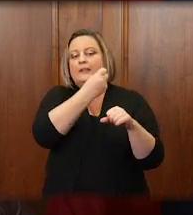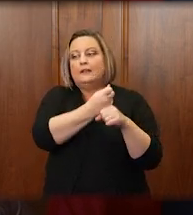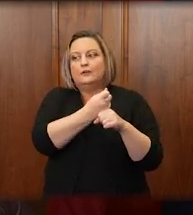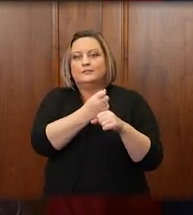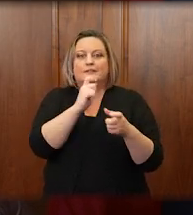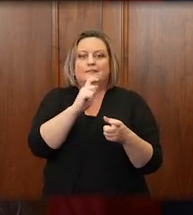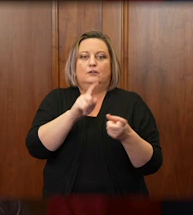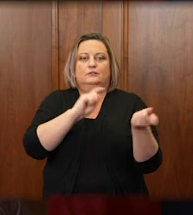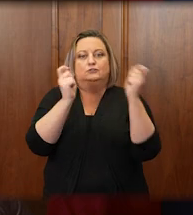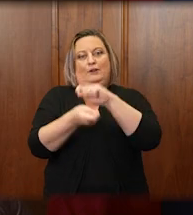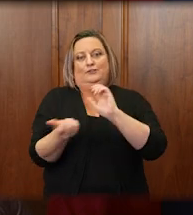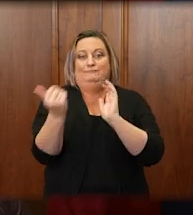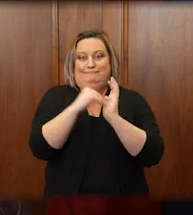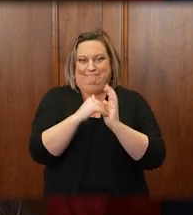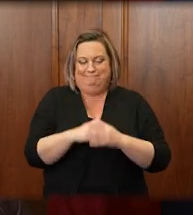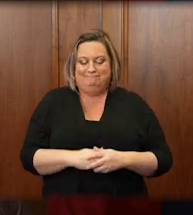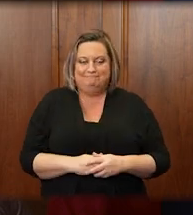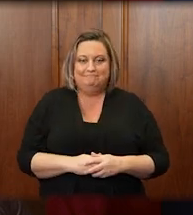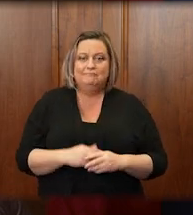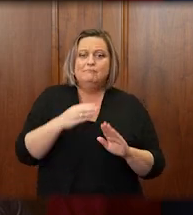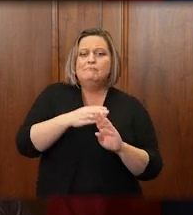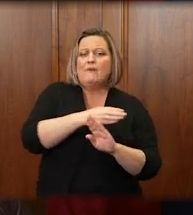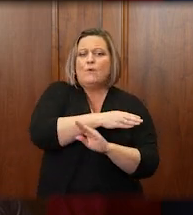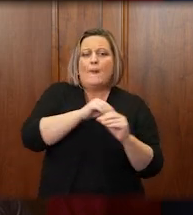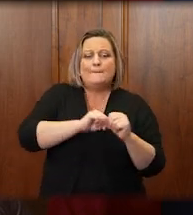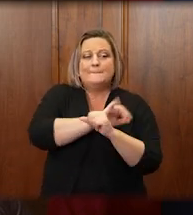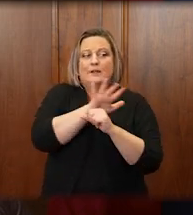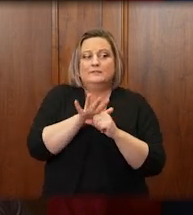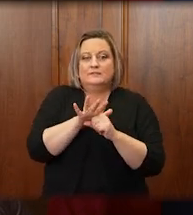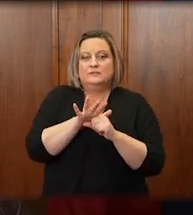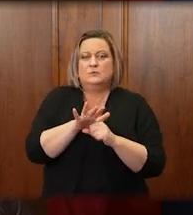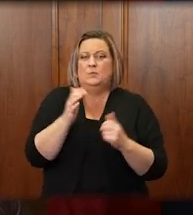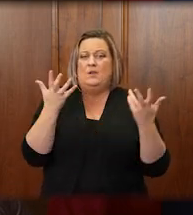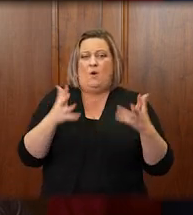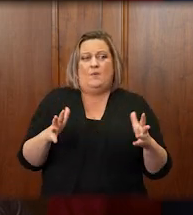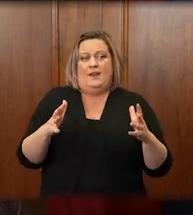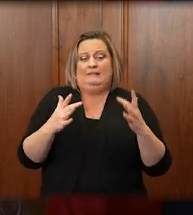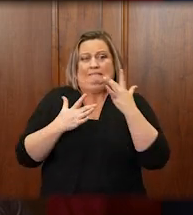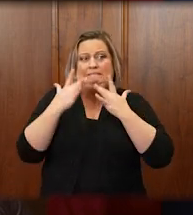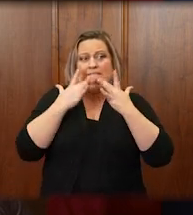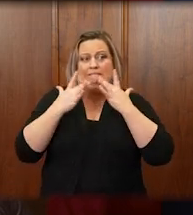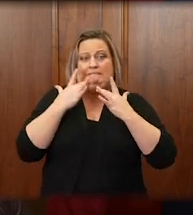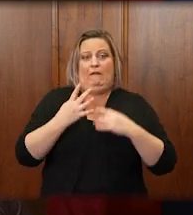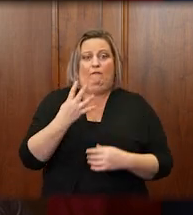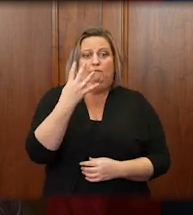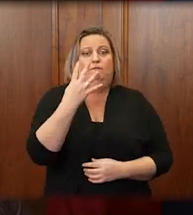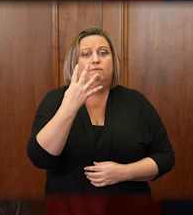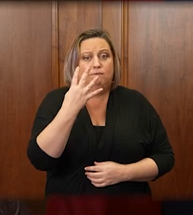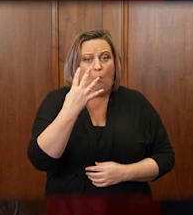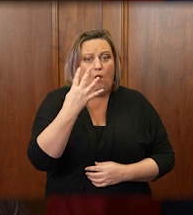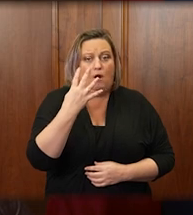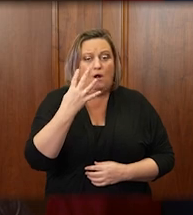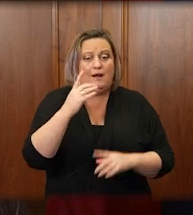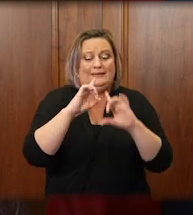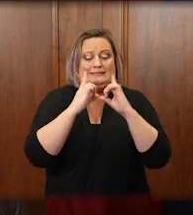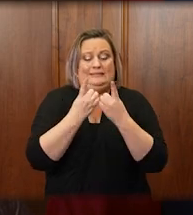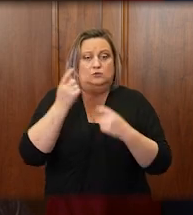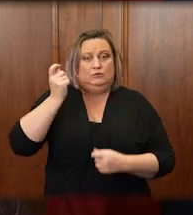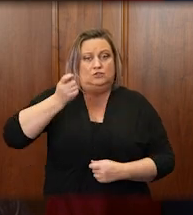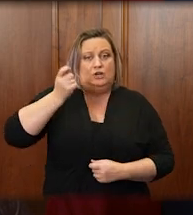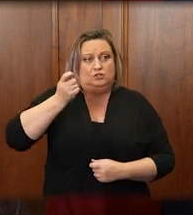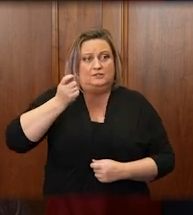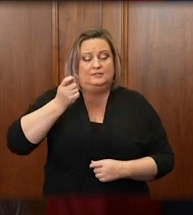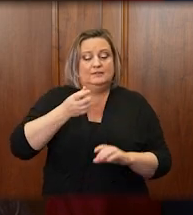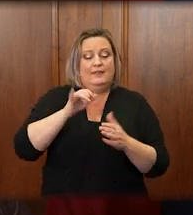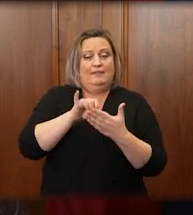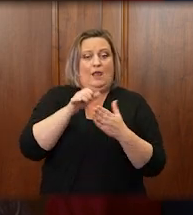more. Before the pandemic, we were already short about four district judges, according to the workload study. And that was